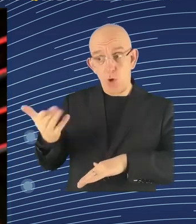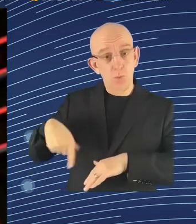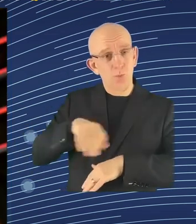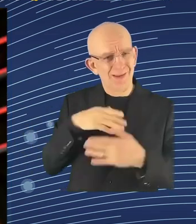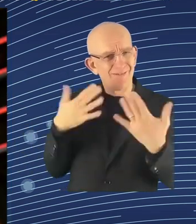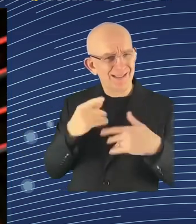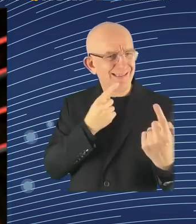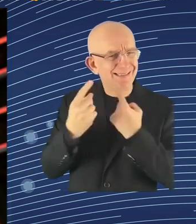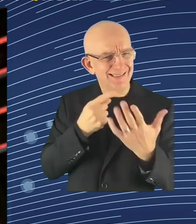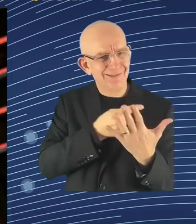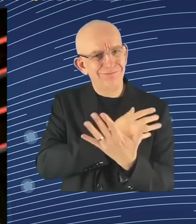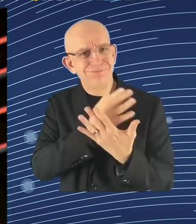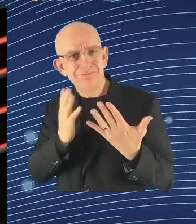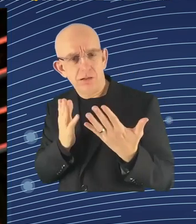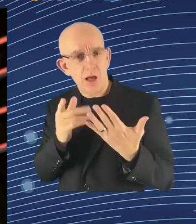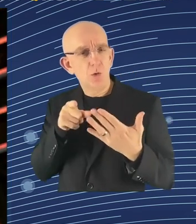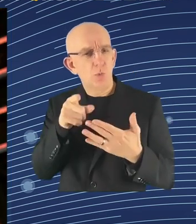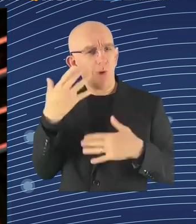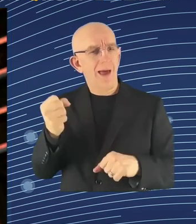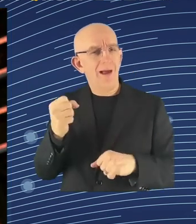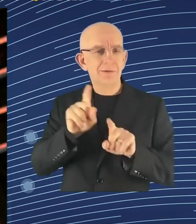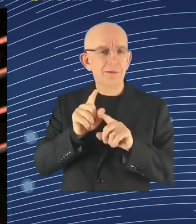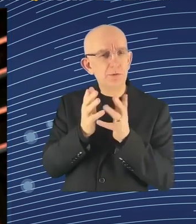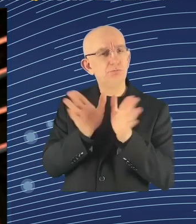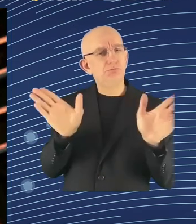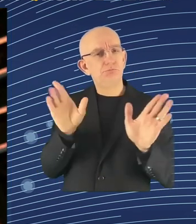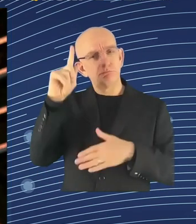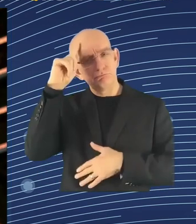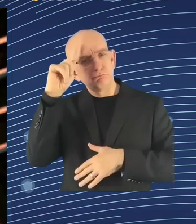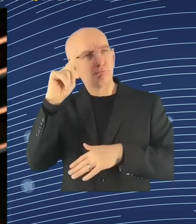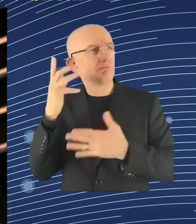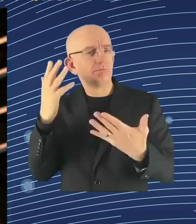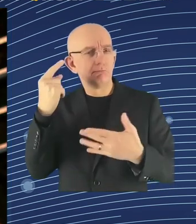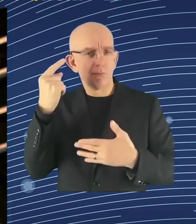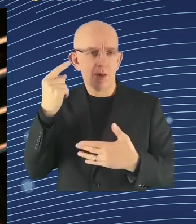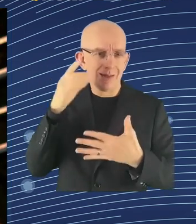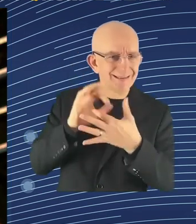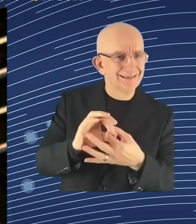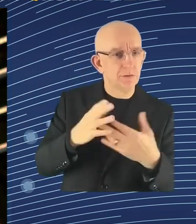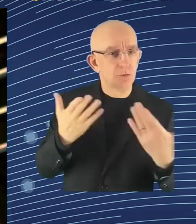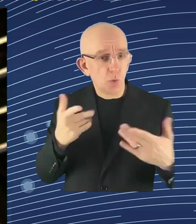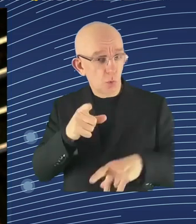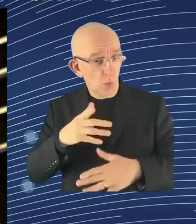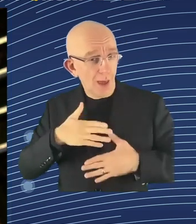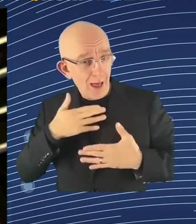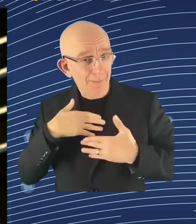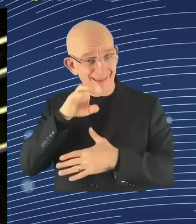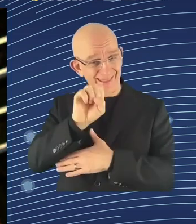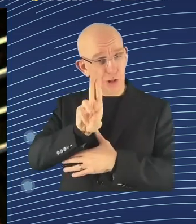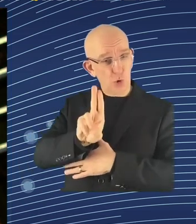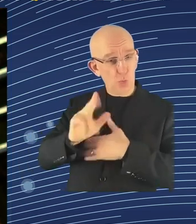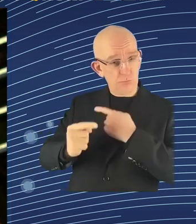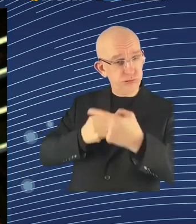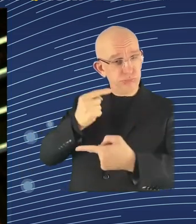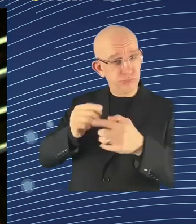I mean, yeah, I think, you know, the basic principle of ensuring that there is a human in control, that we have